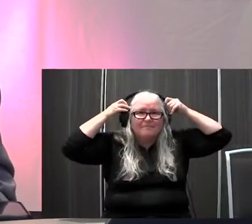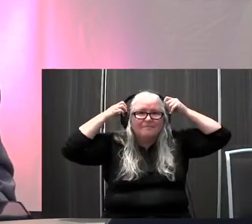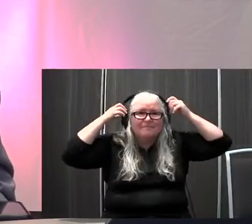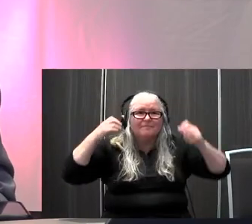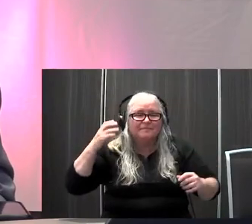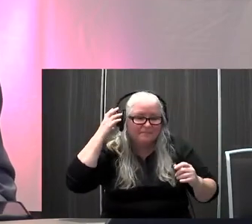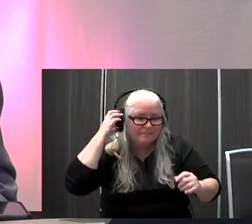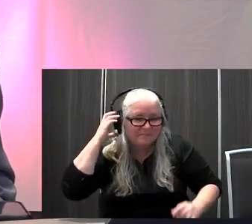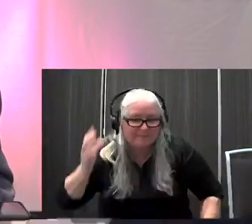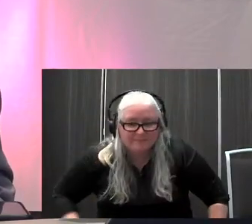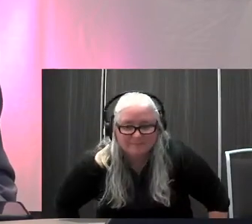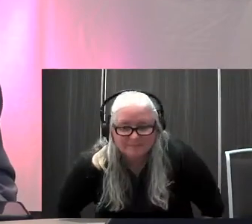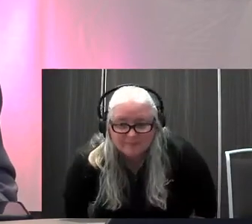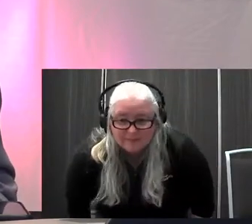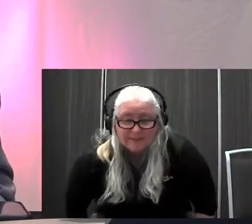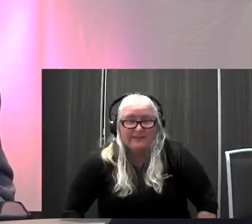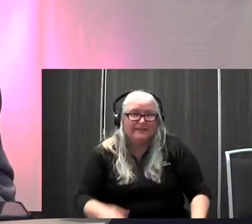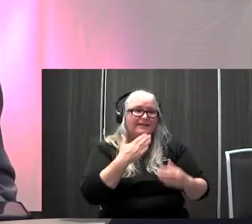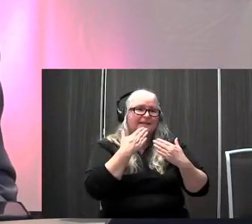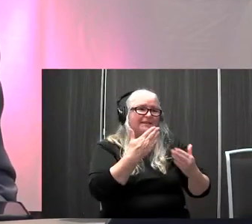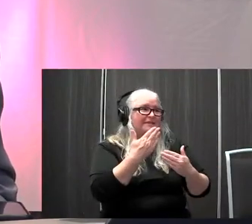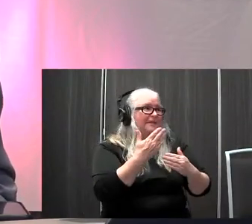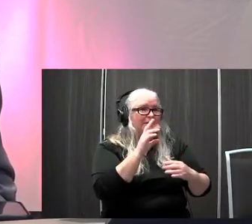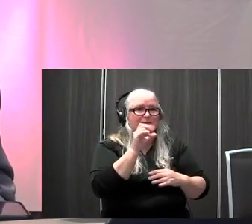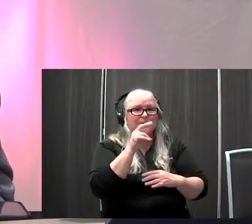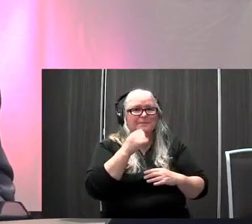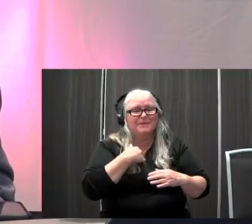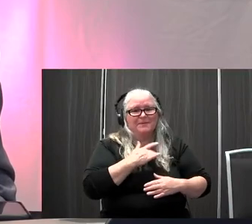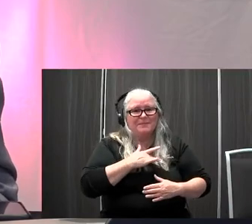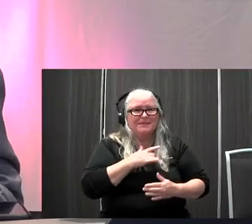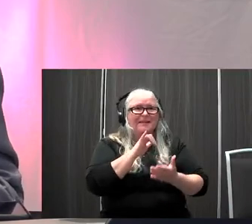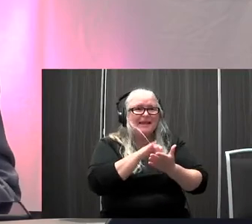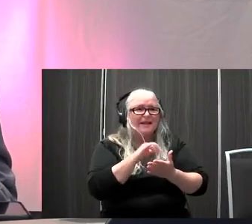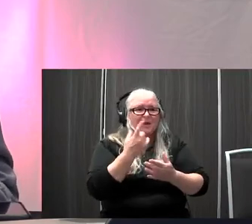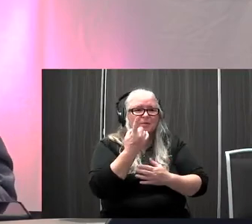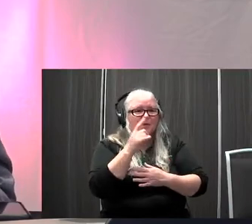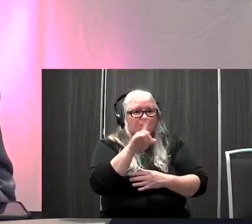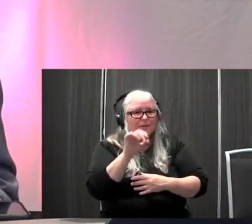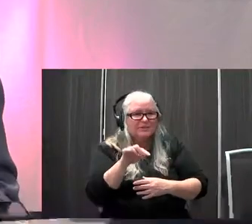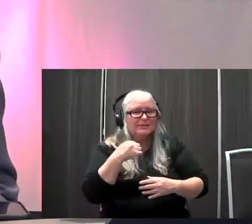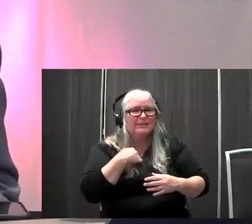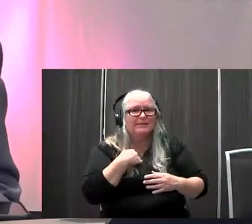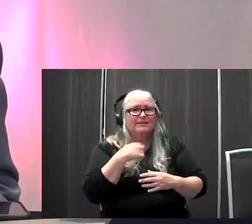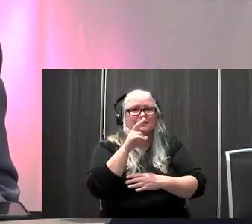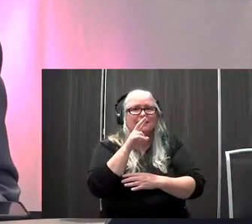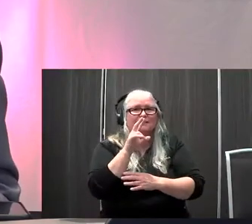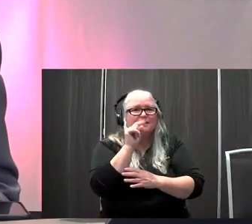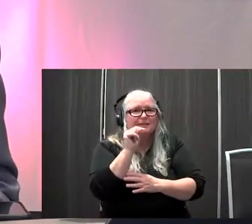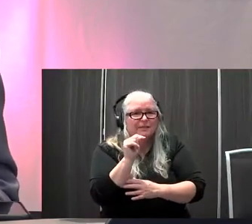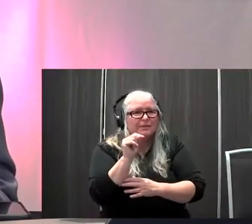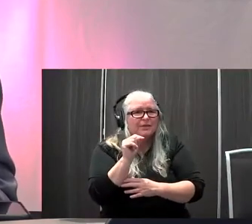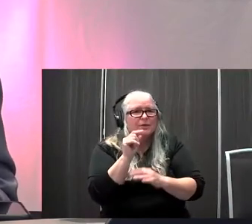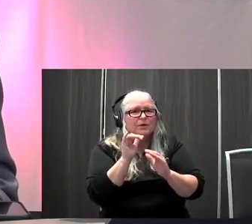vestibular therapist close by in Kentucky that was accessible to you, but it asks the group also, like how,